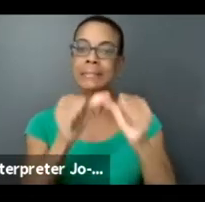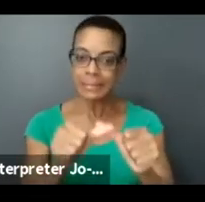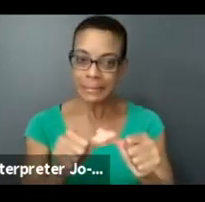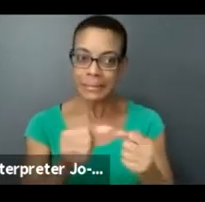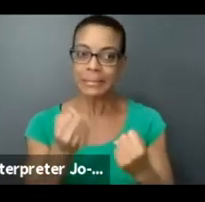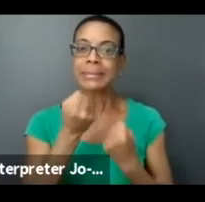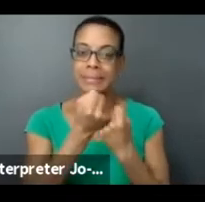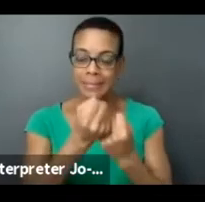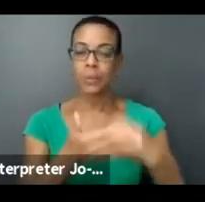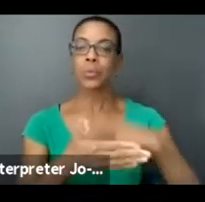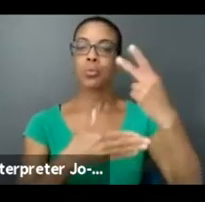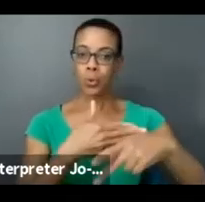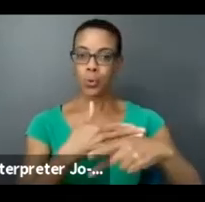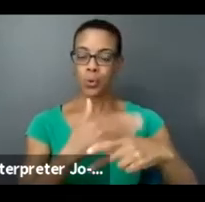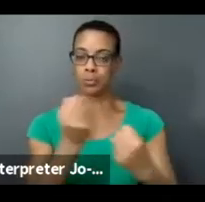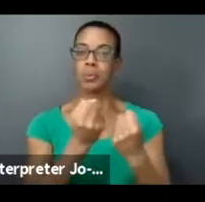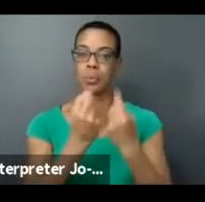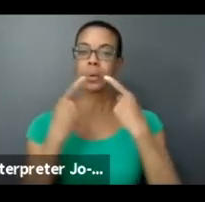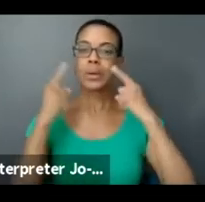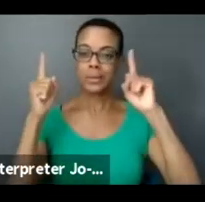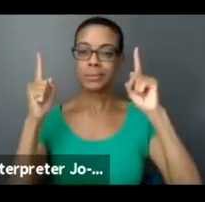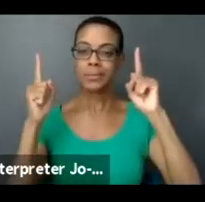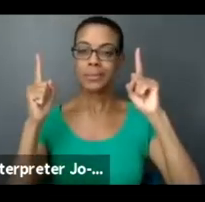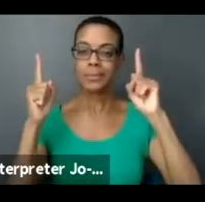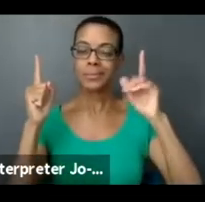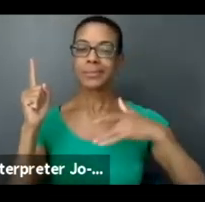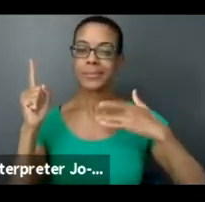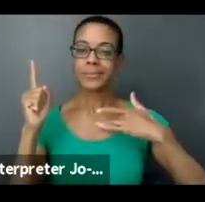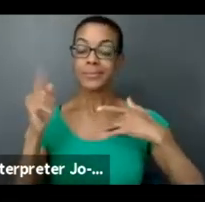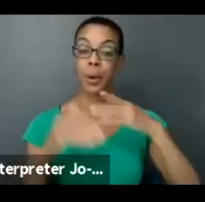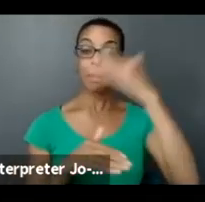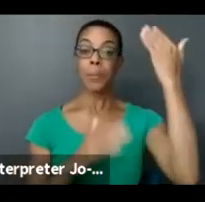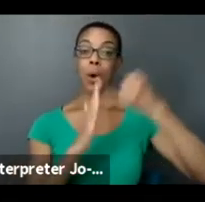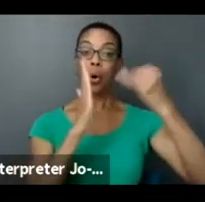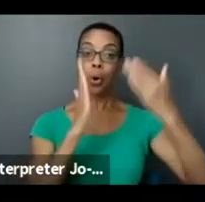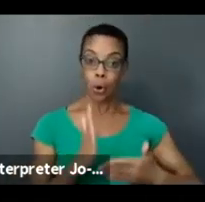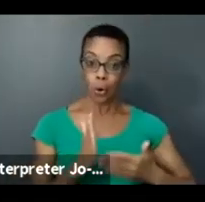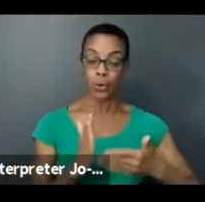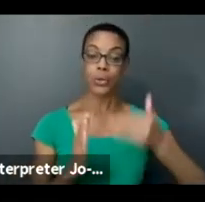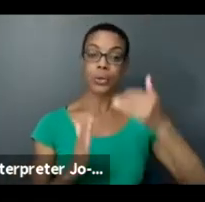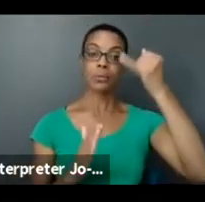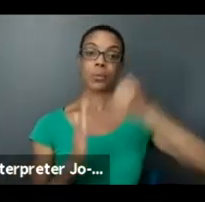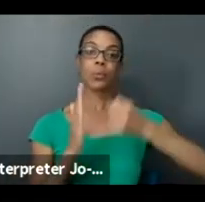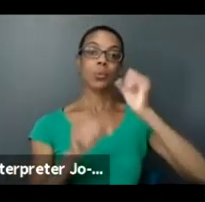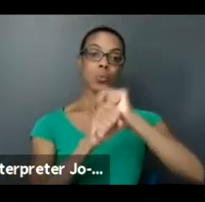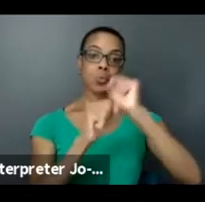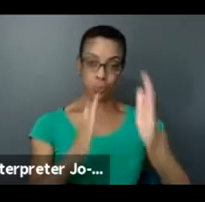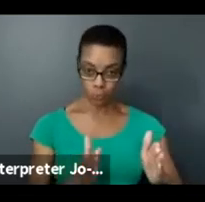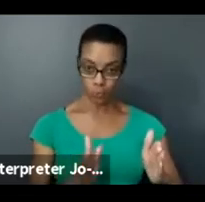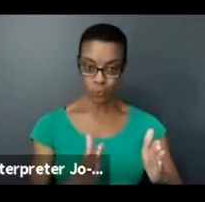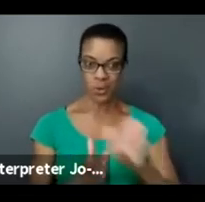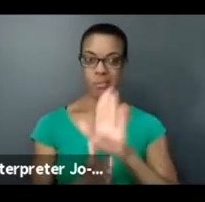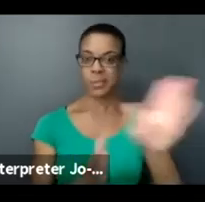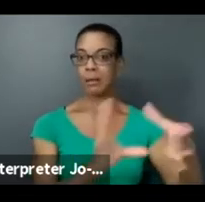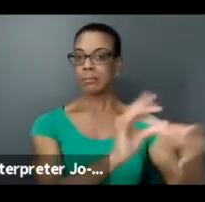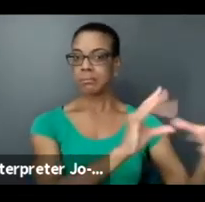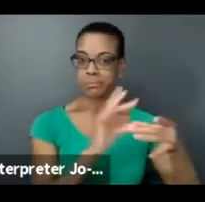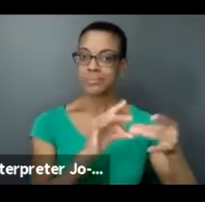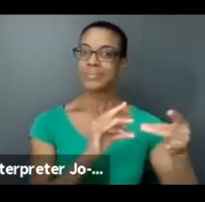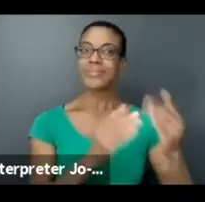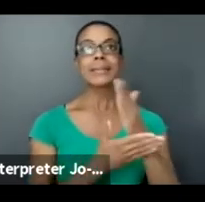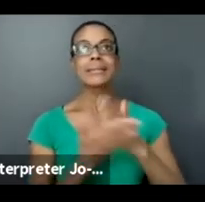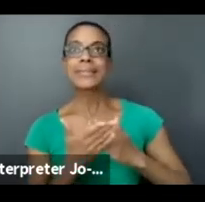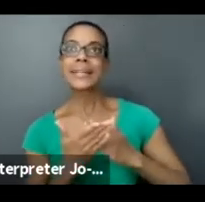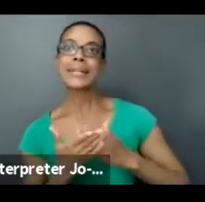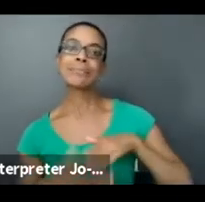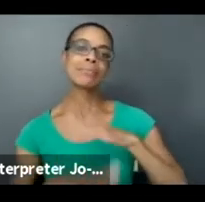be able to support. And so Black artists and arts workers also expressed that there are some administrative barriers that